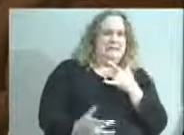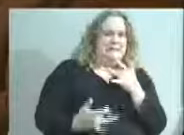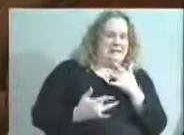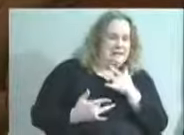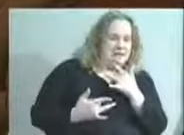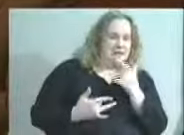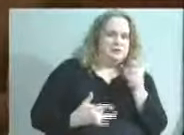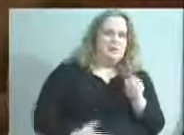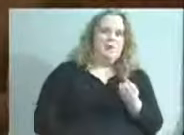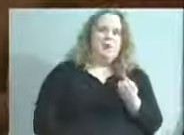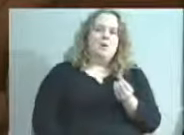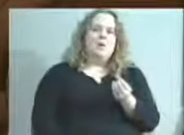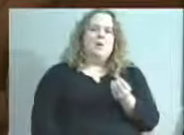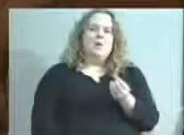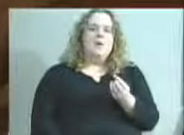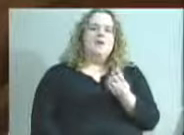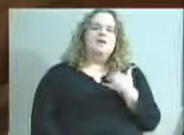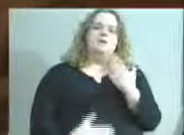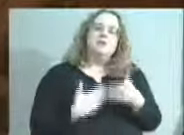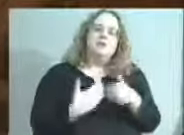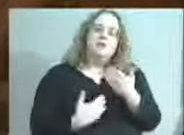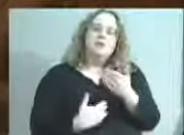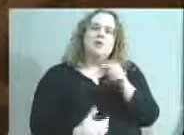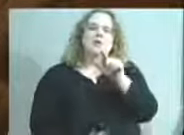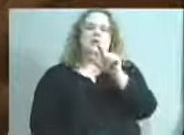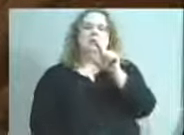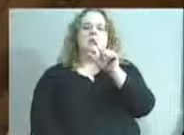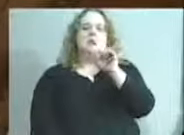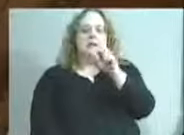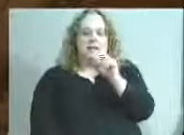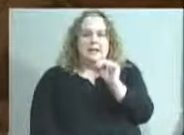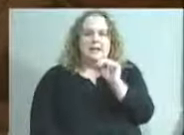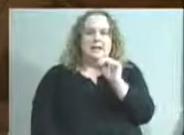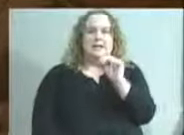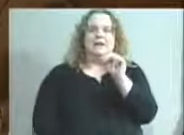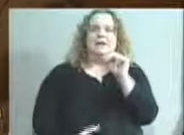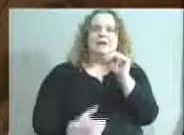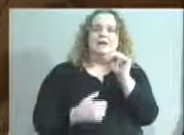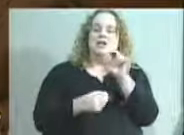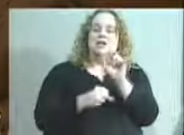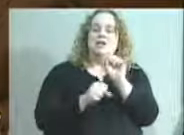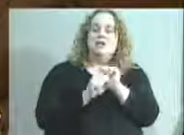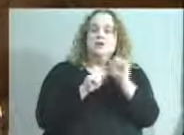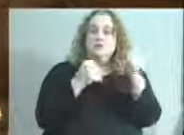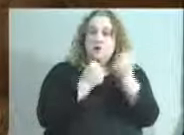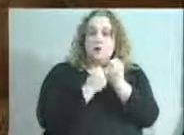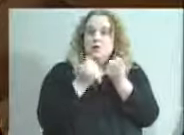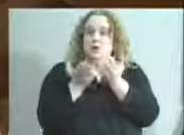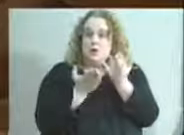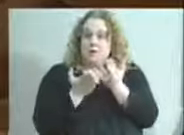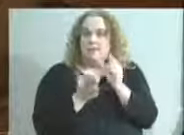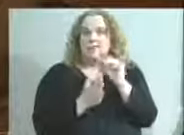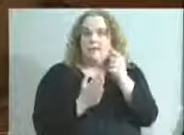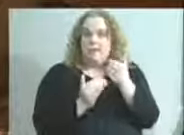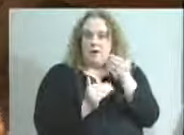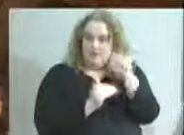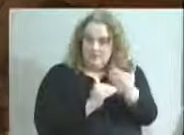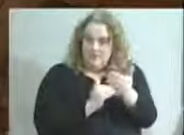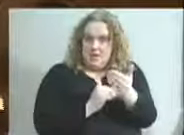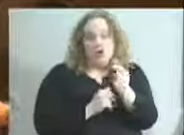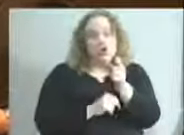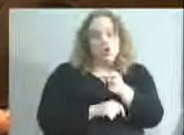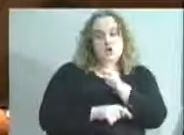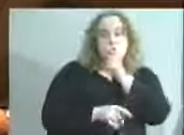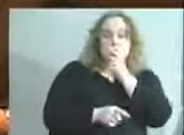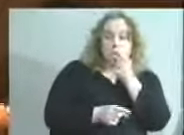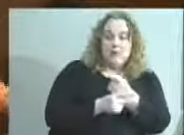that. So let's go through the leaning out and redesigning of the process of our social services as a first step. And you are absolutely